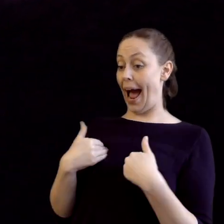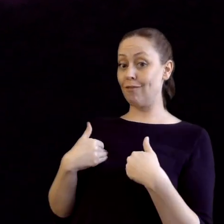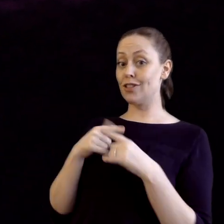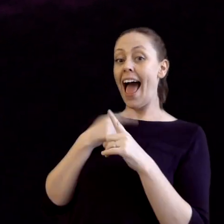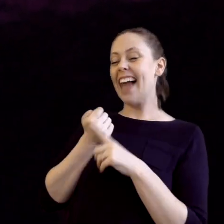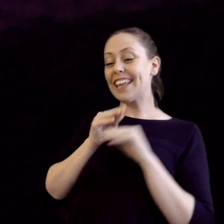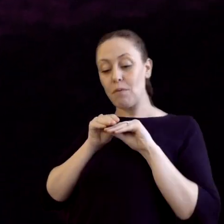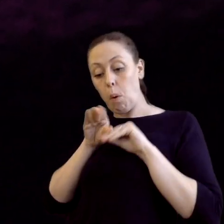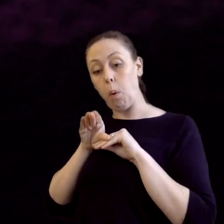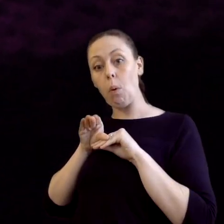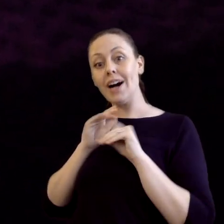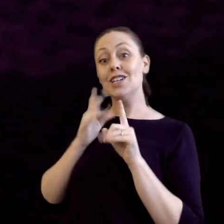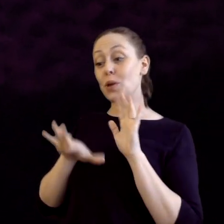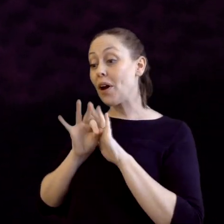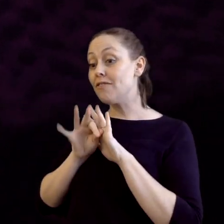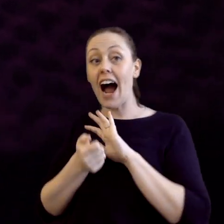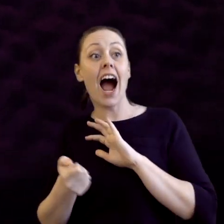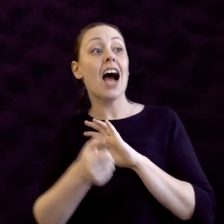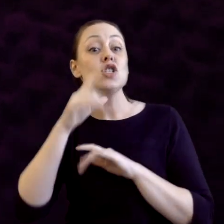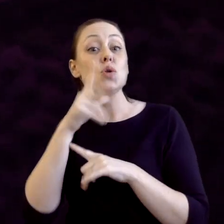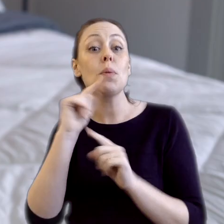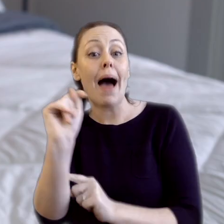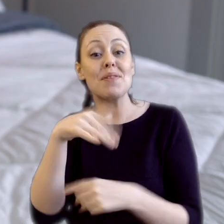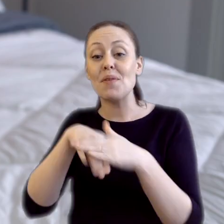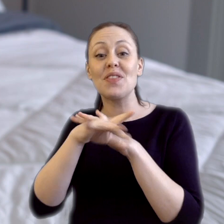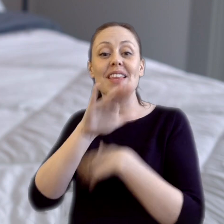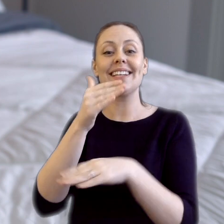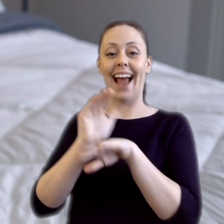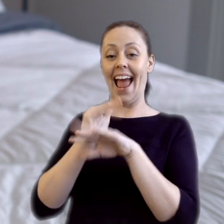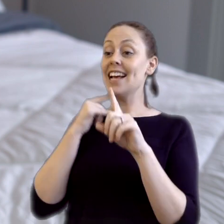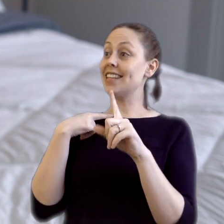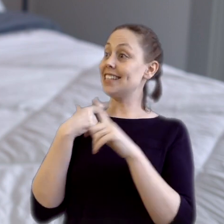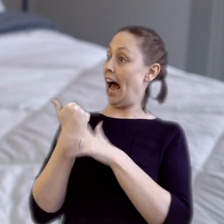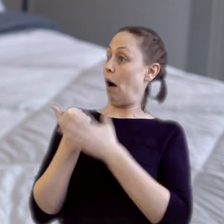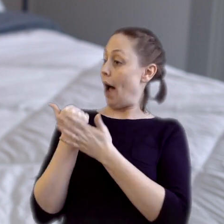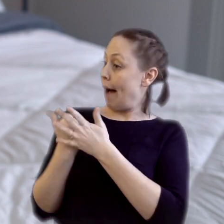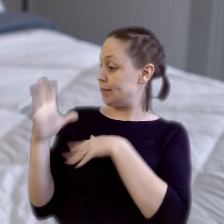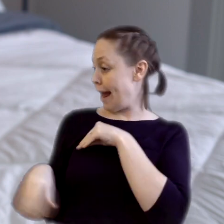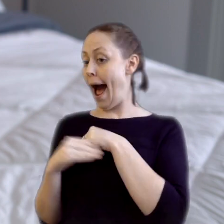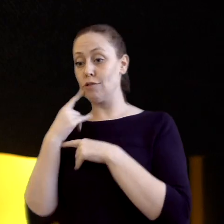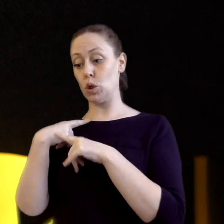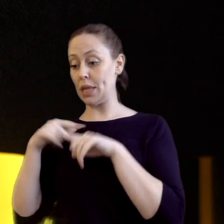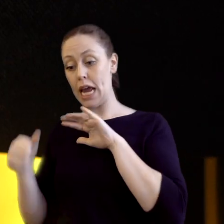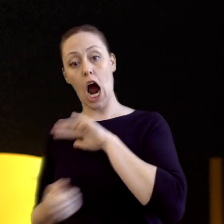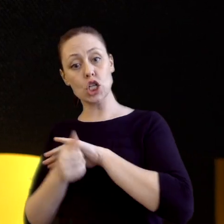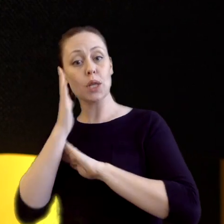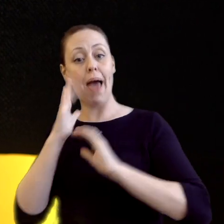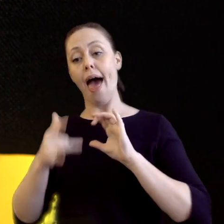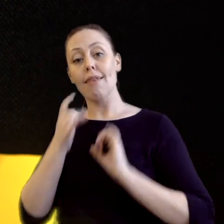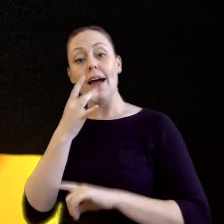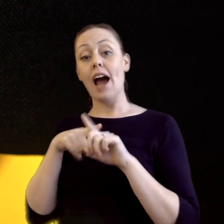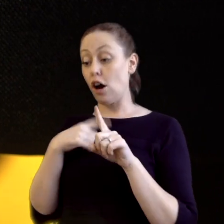with a little flashlight on top so you can find your way to the bathroom in the night. This complements the under bed lighting very well. As a little added